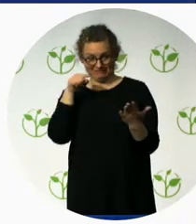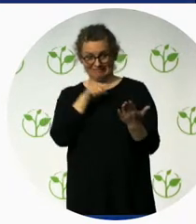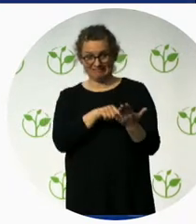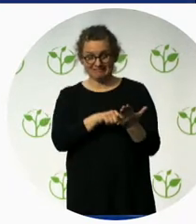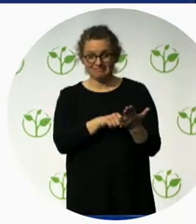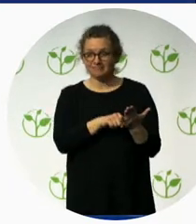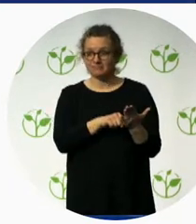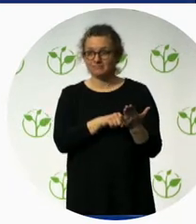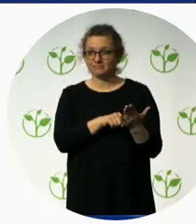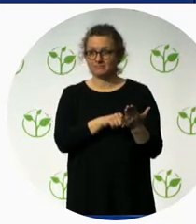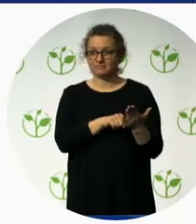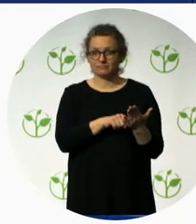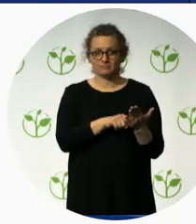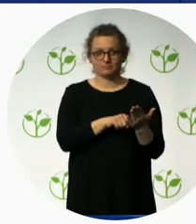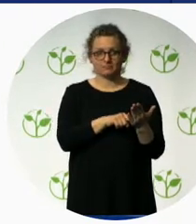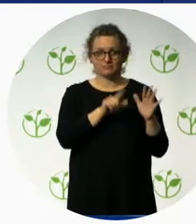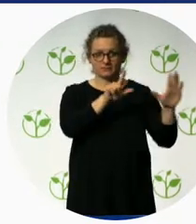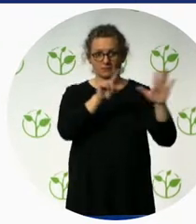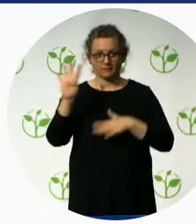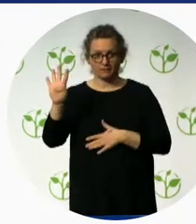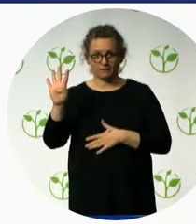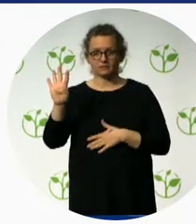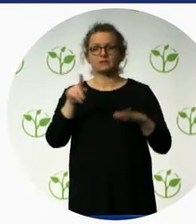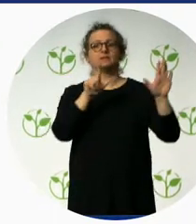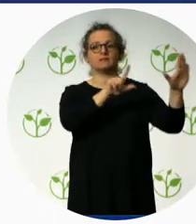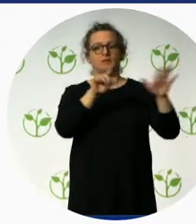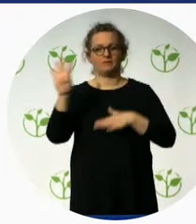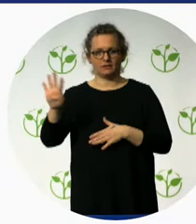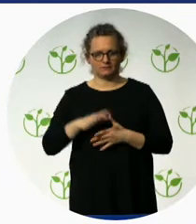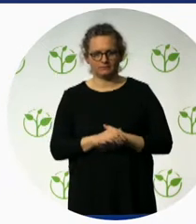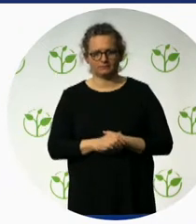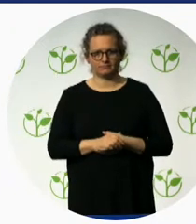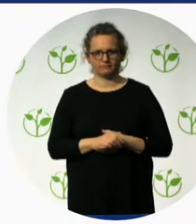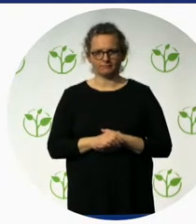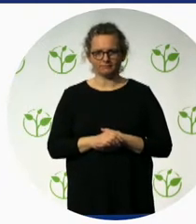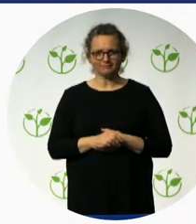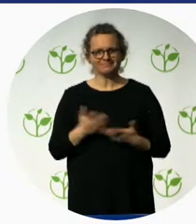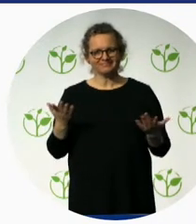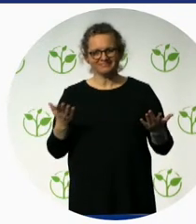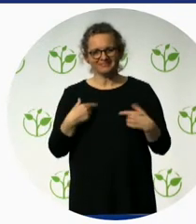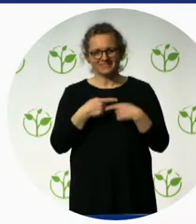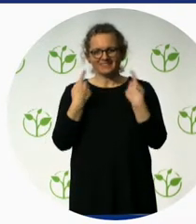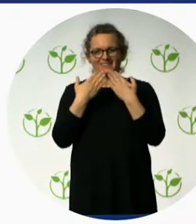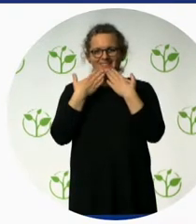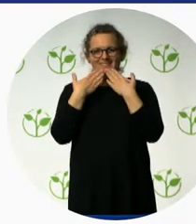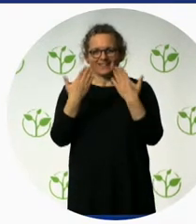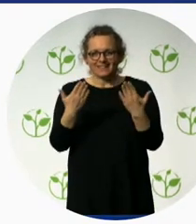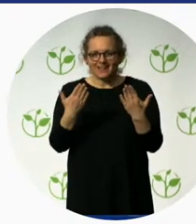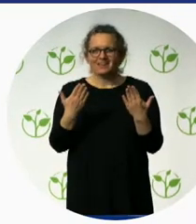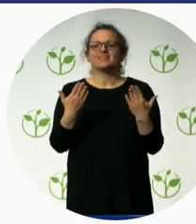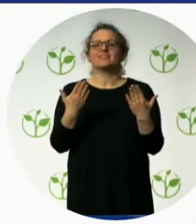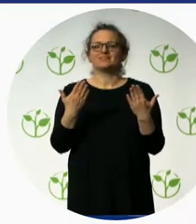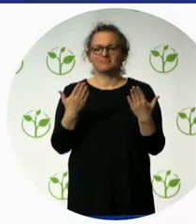Thanks for such a wonderful introduction. Yeah, hi. So, to the accessible tourism space,